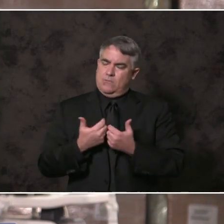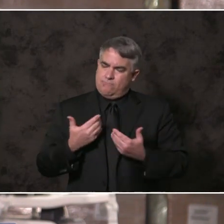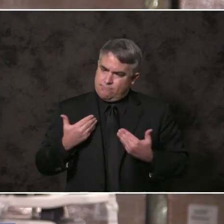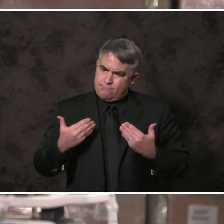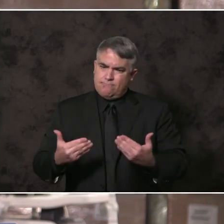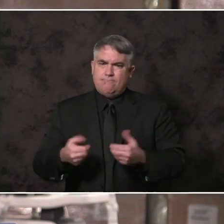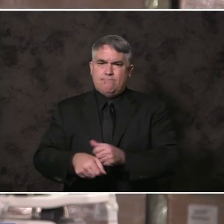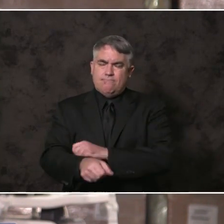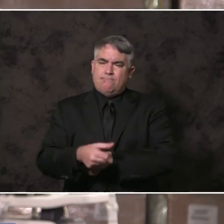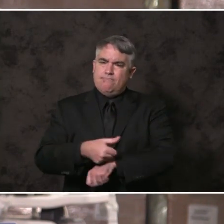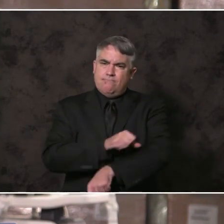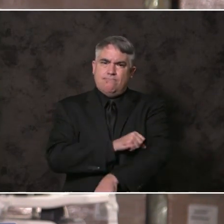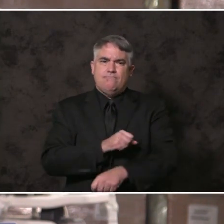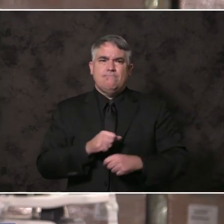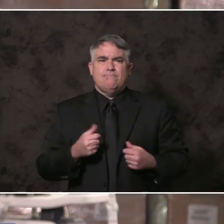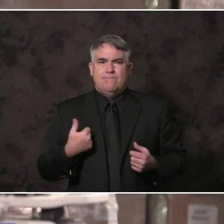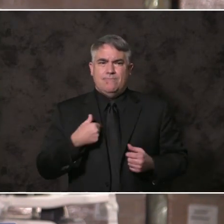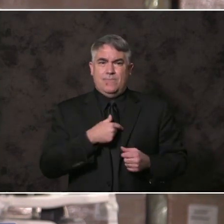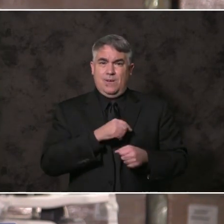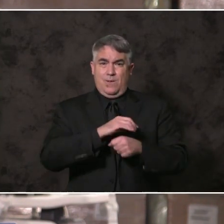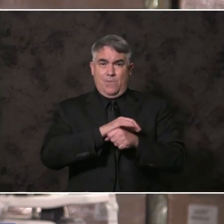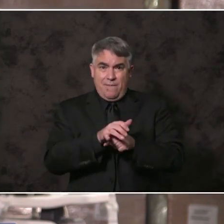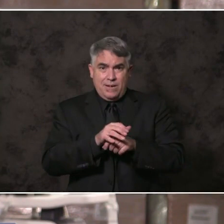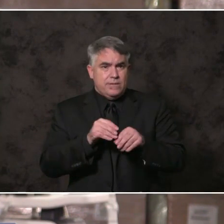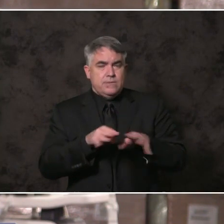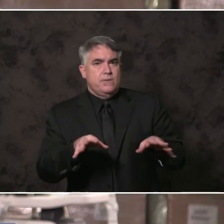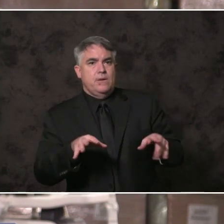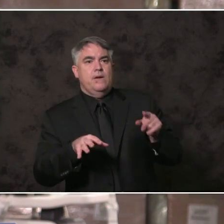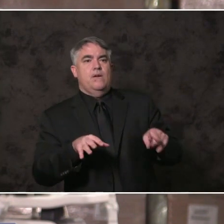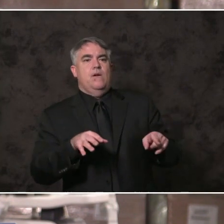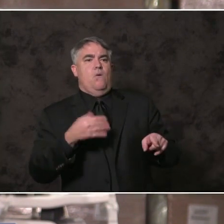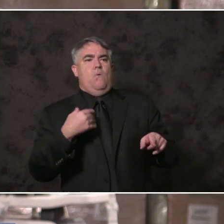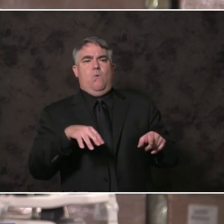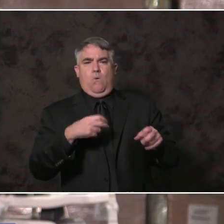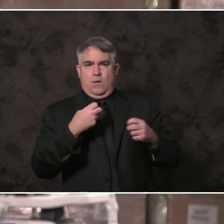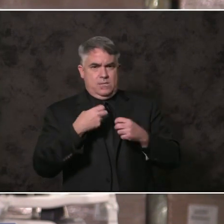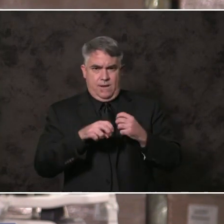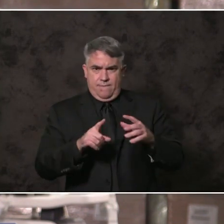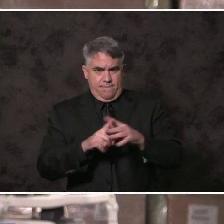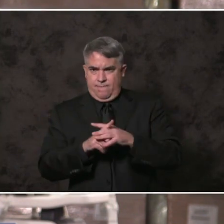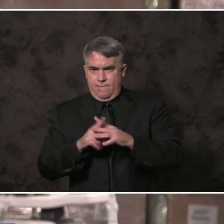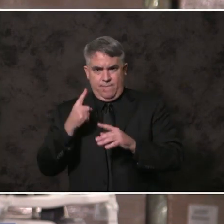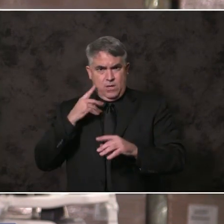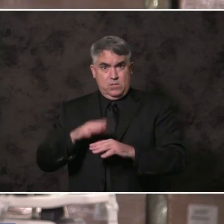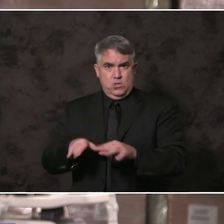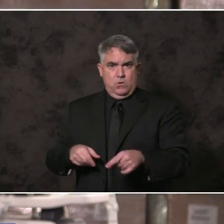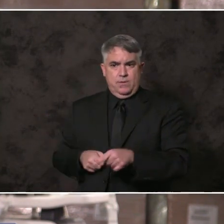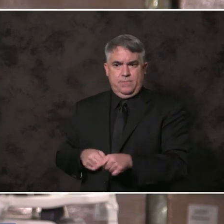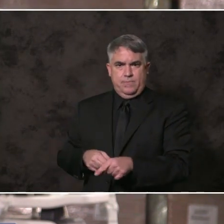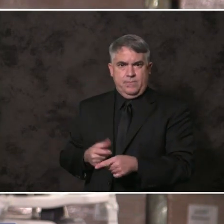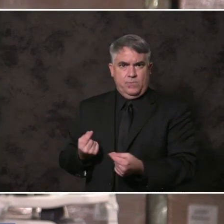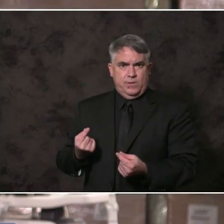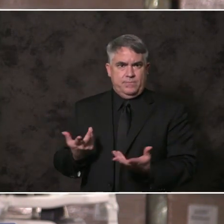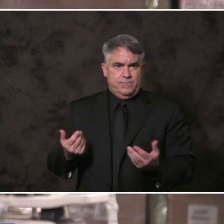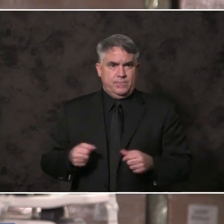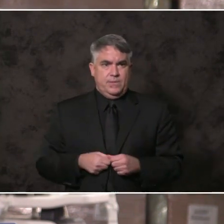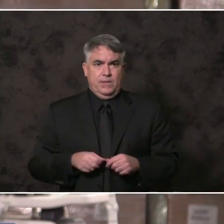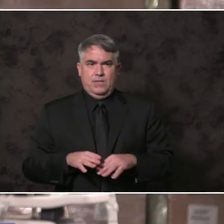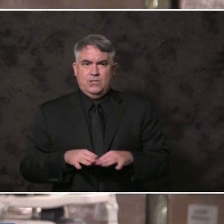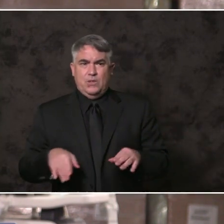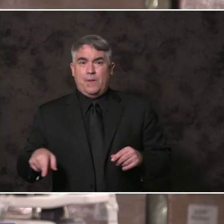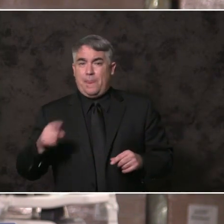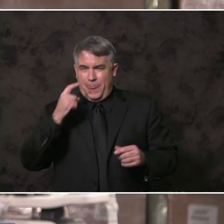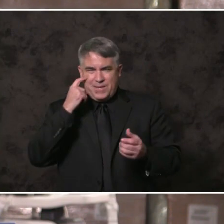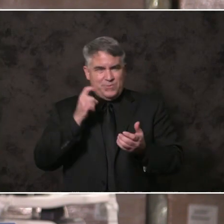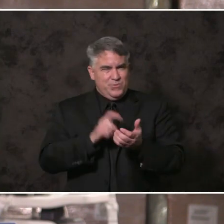The pandemic has also brought great hardship for our kids. I want to take a moment to recognize the nothing less than